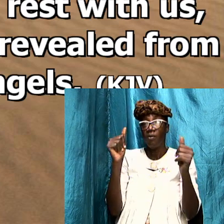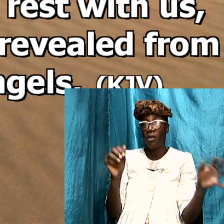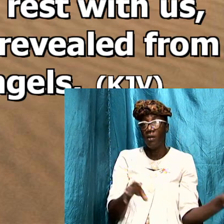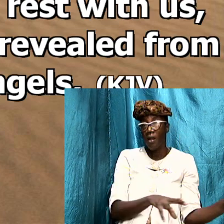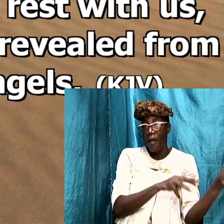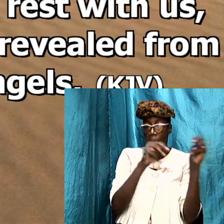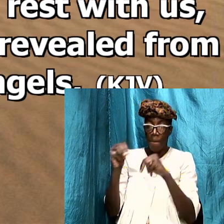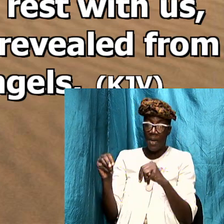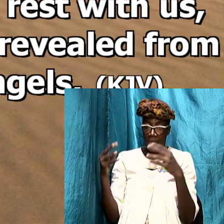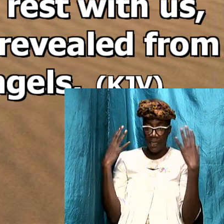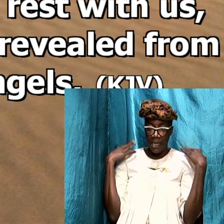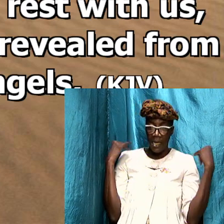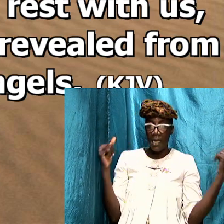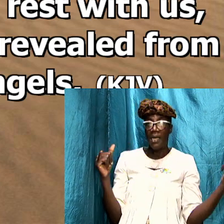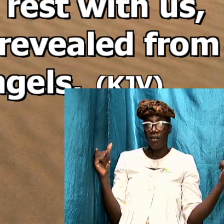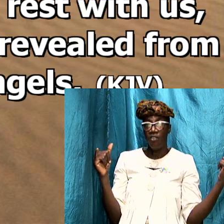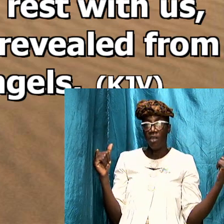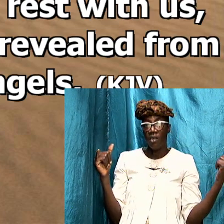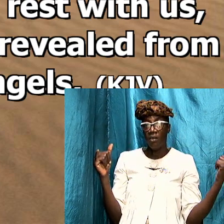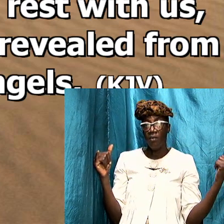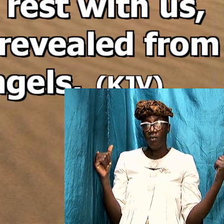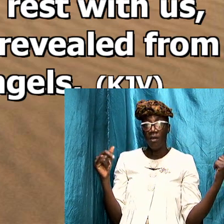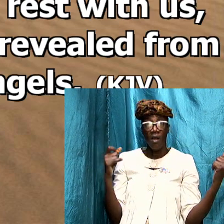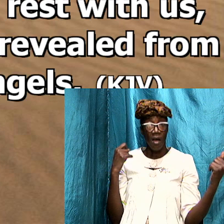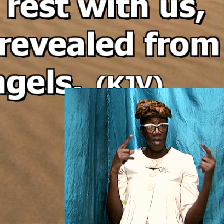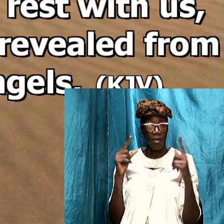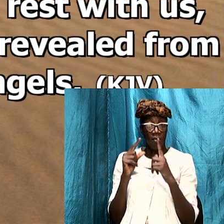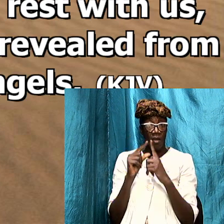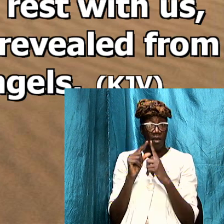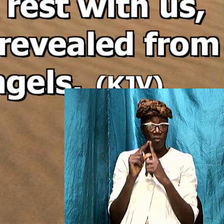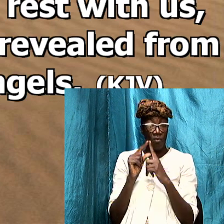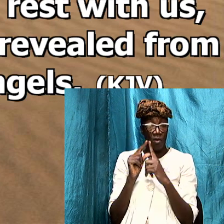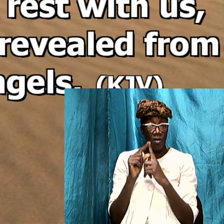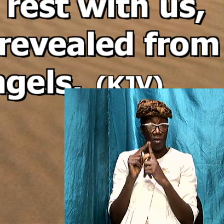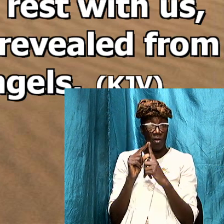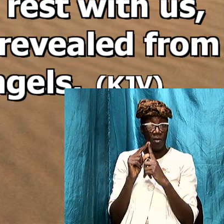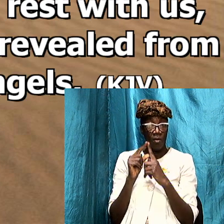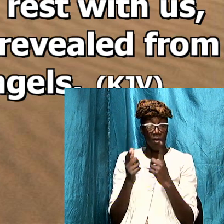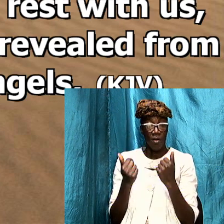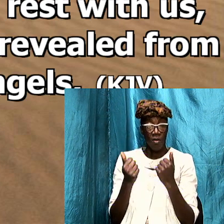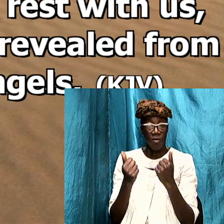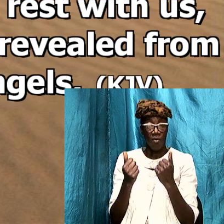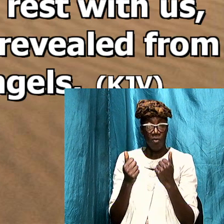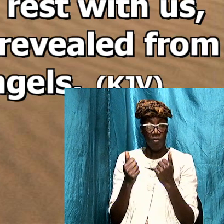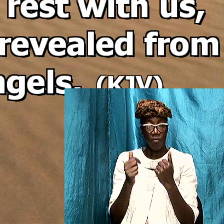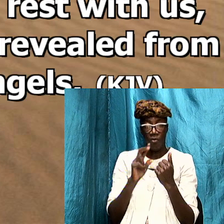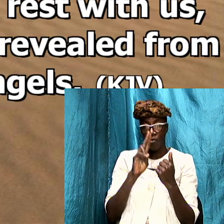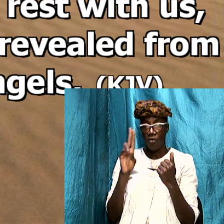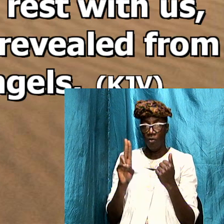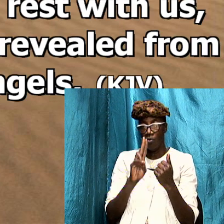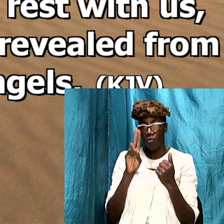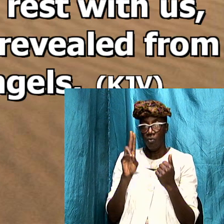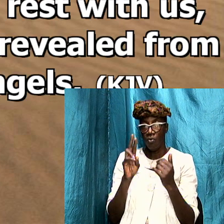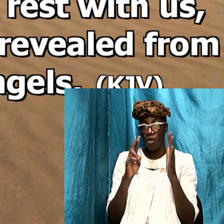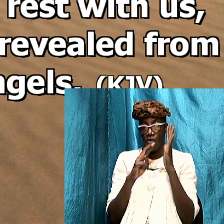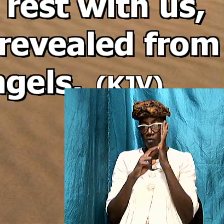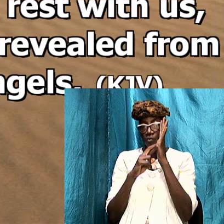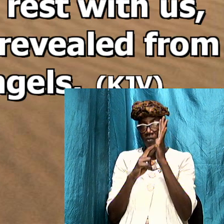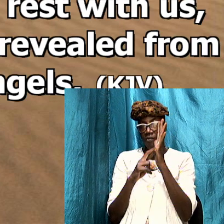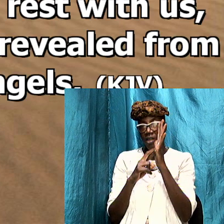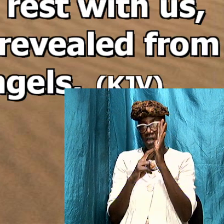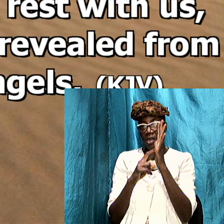angels it is used here and notice the word that comes up from its usage revealed